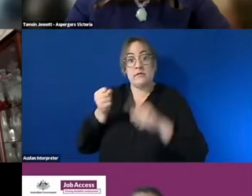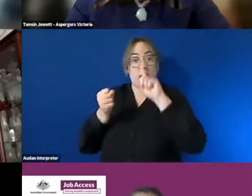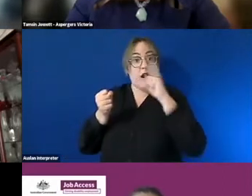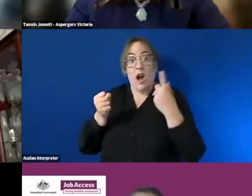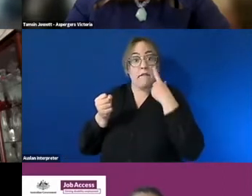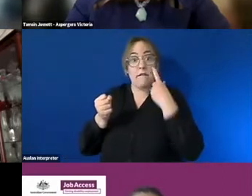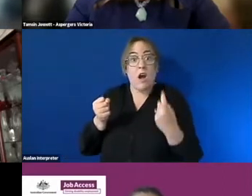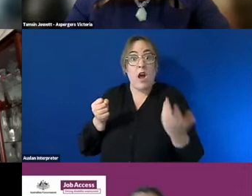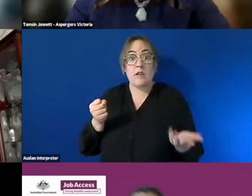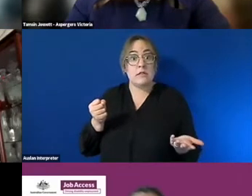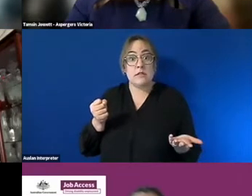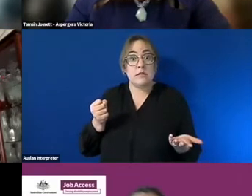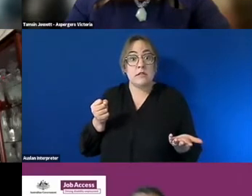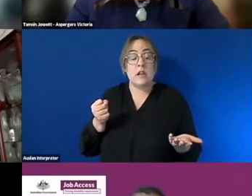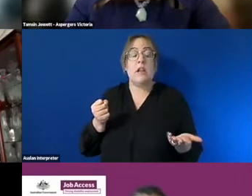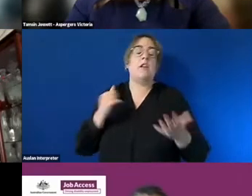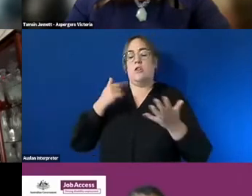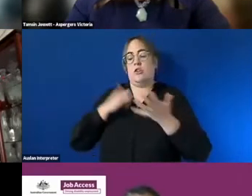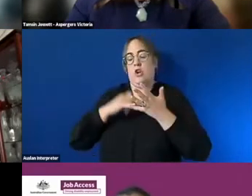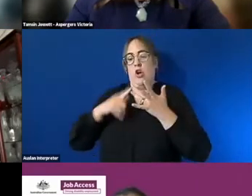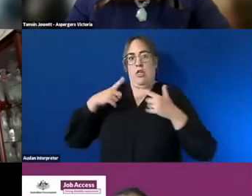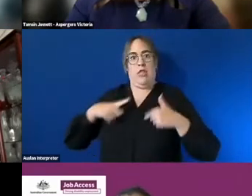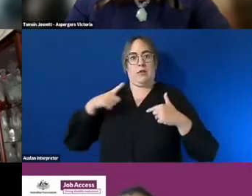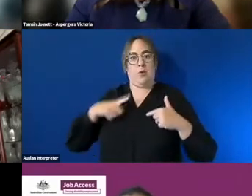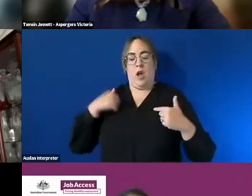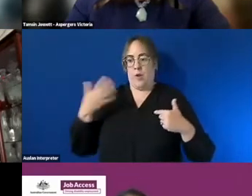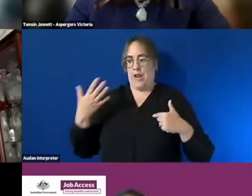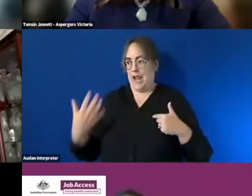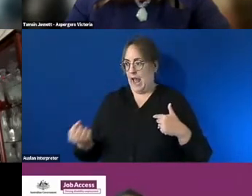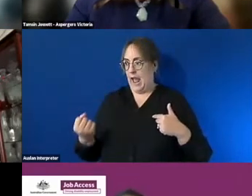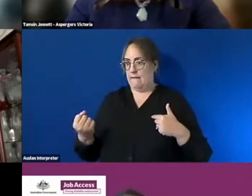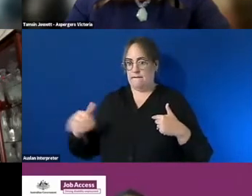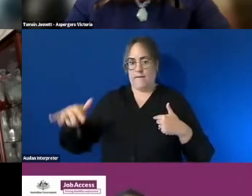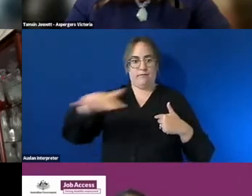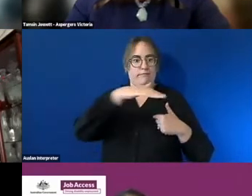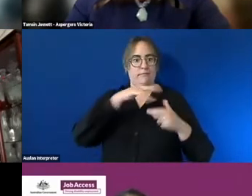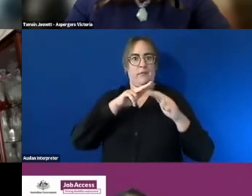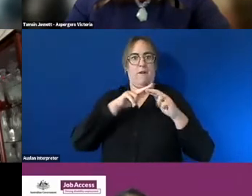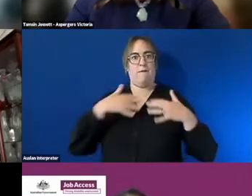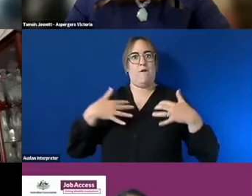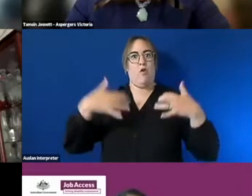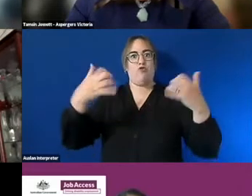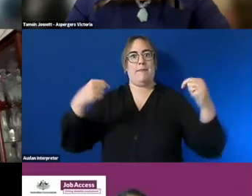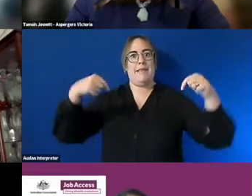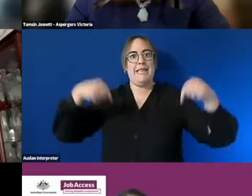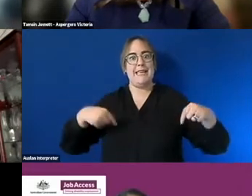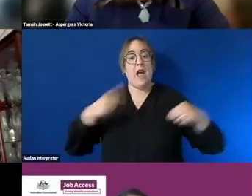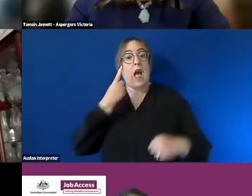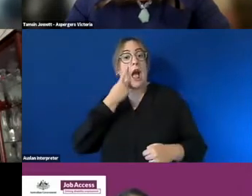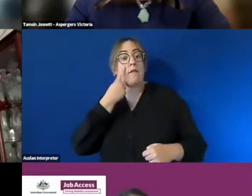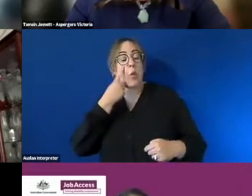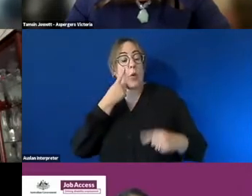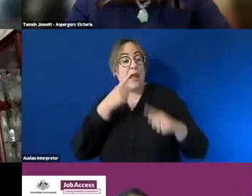purposes of doing these jobs forums is let's look in the places where you haven't looked before let's look in the places that you don't traditionally look